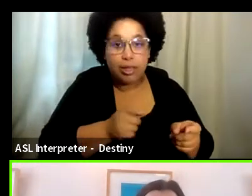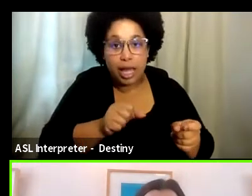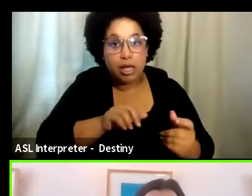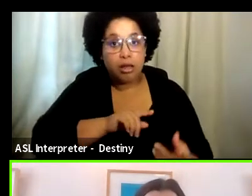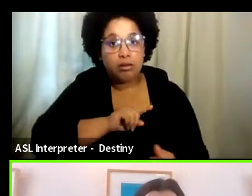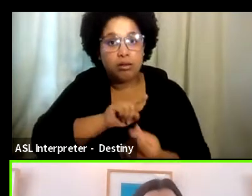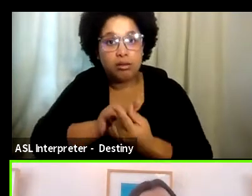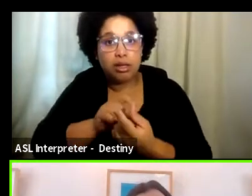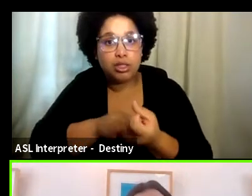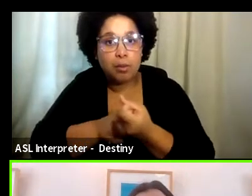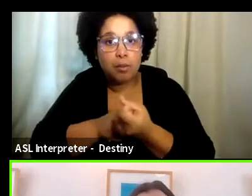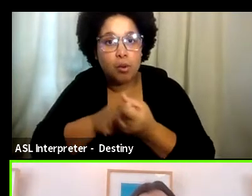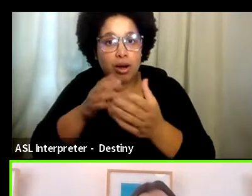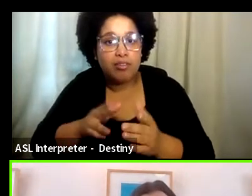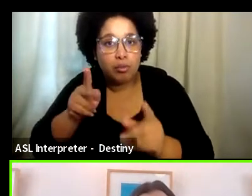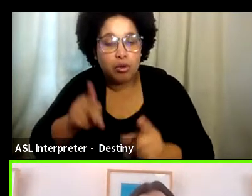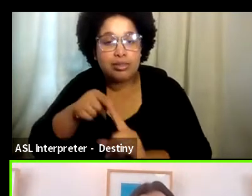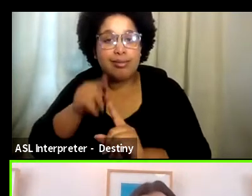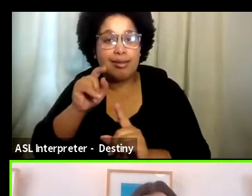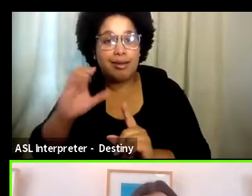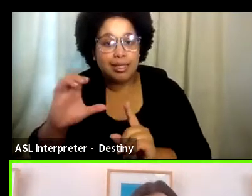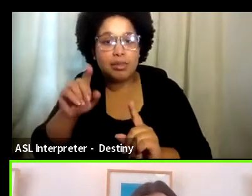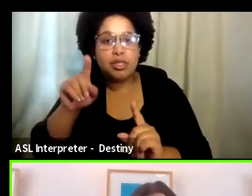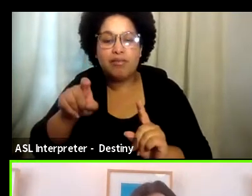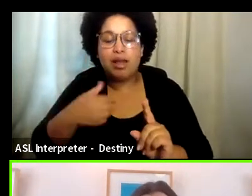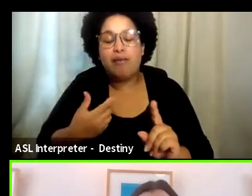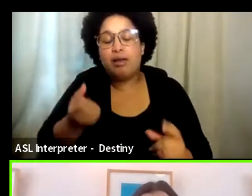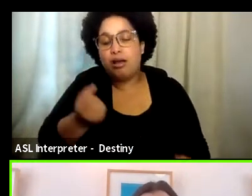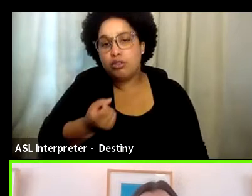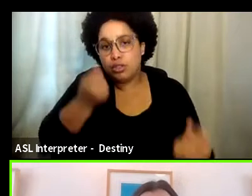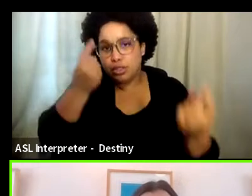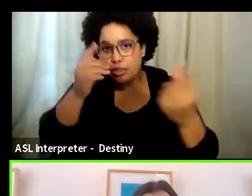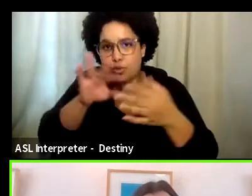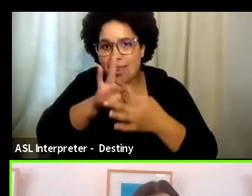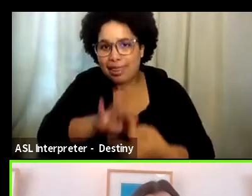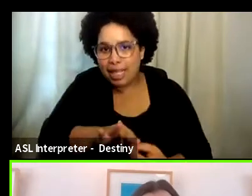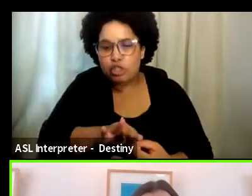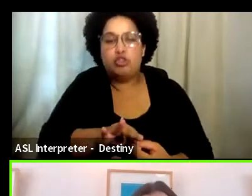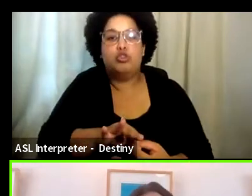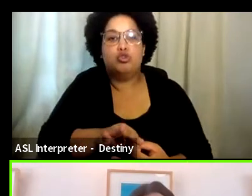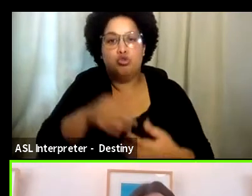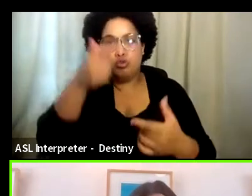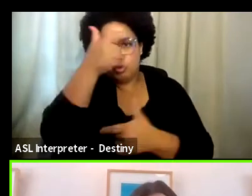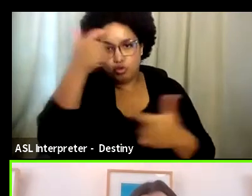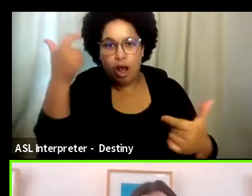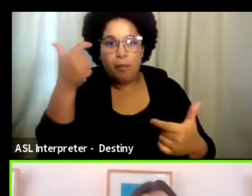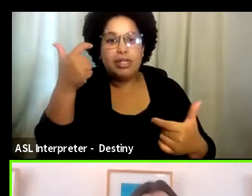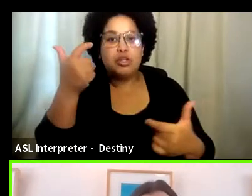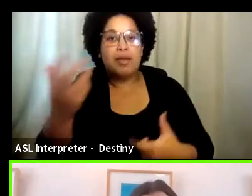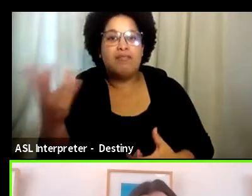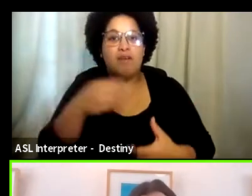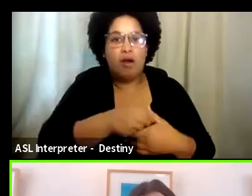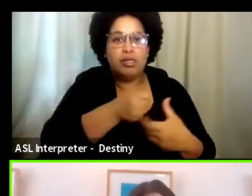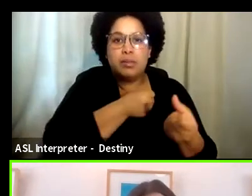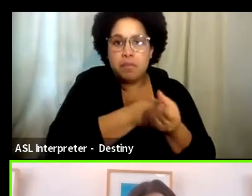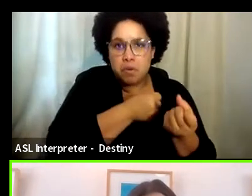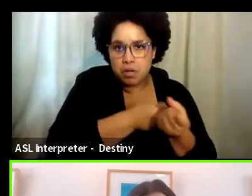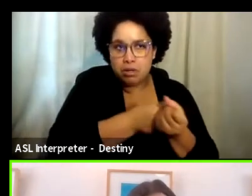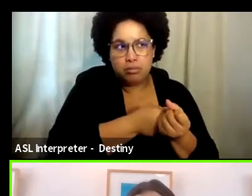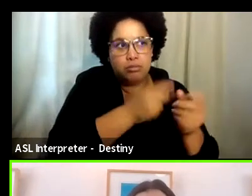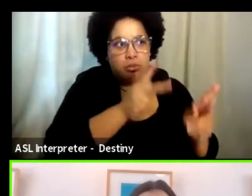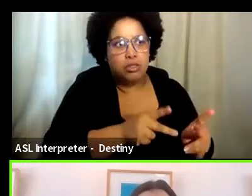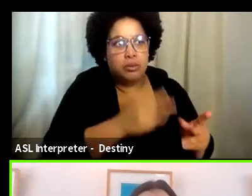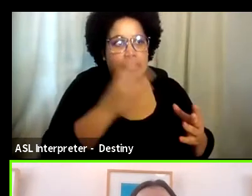who supports them. But you have to have a working understanding of trauma in order to be able to do that. And, um,